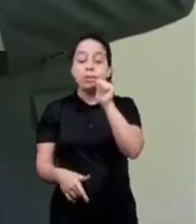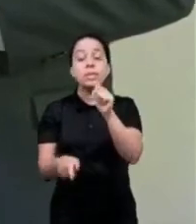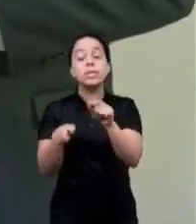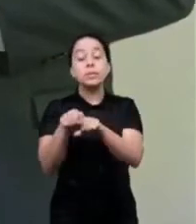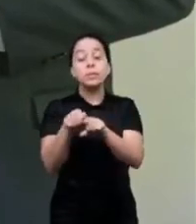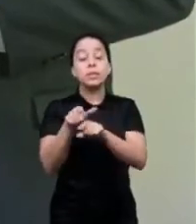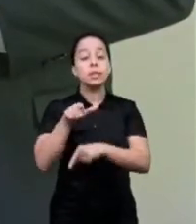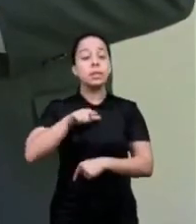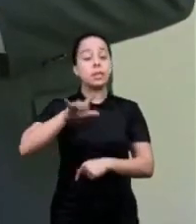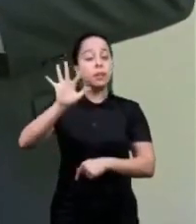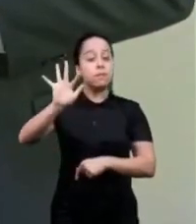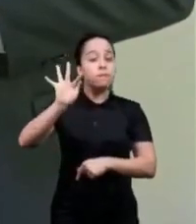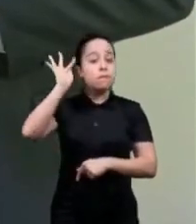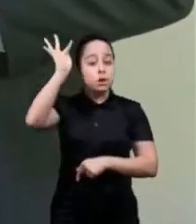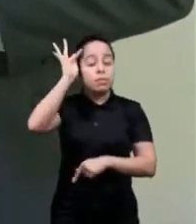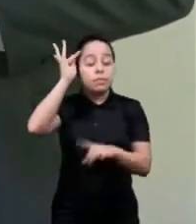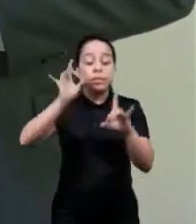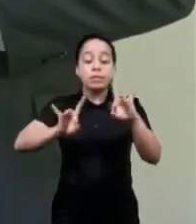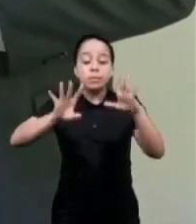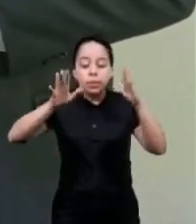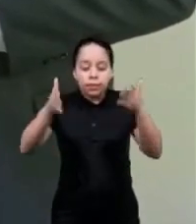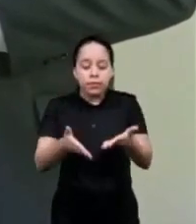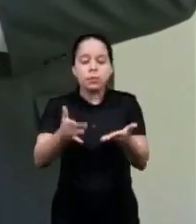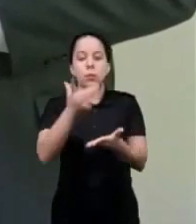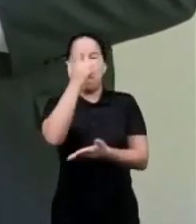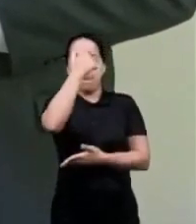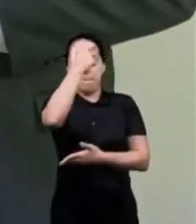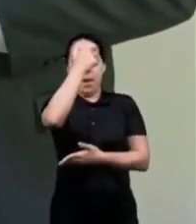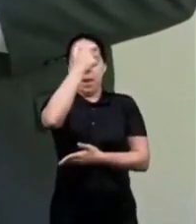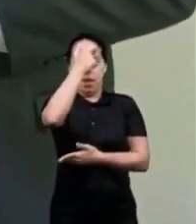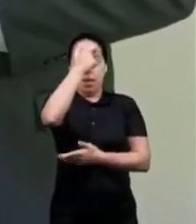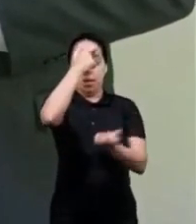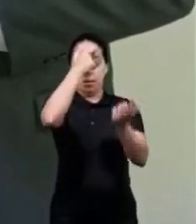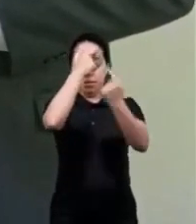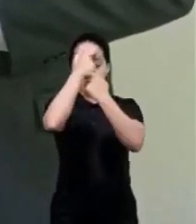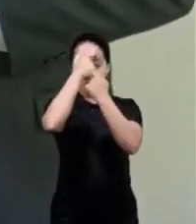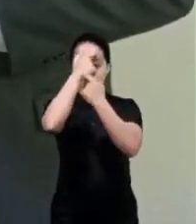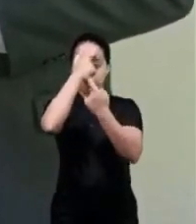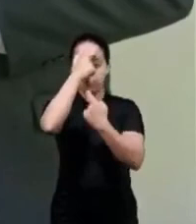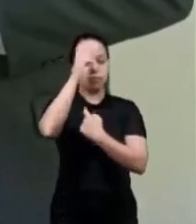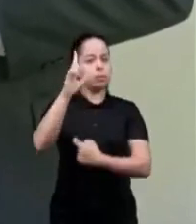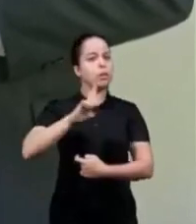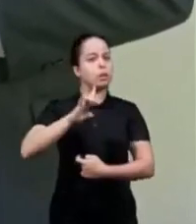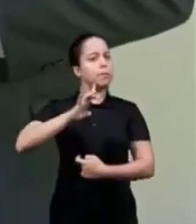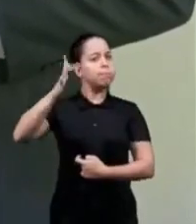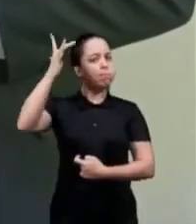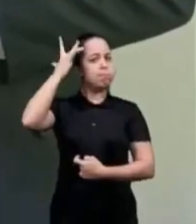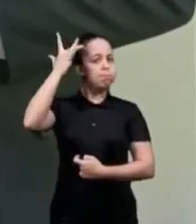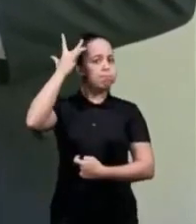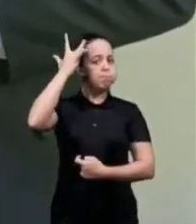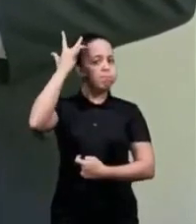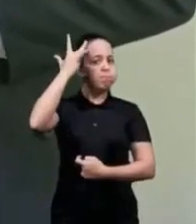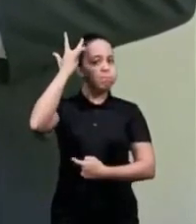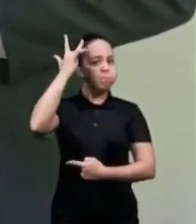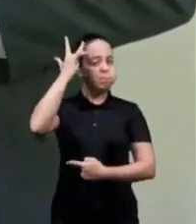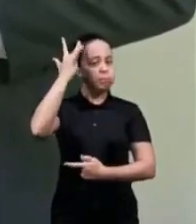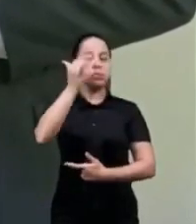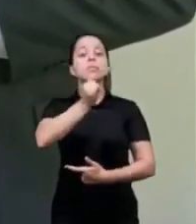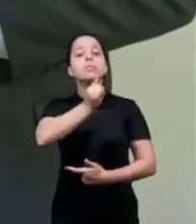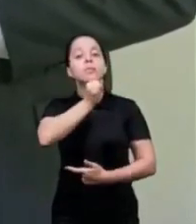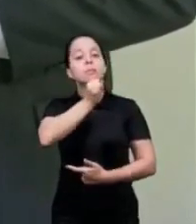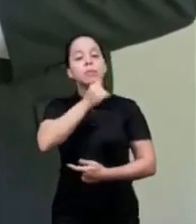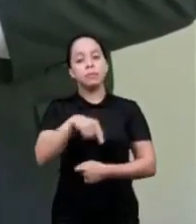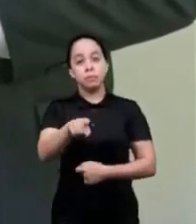that is specific of minds that are very intelligent you